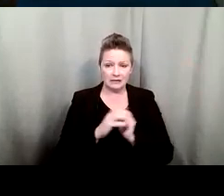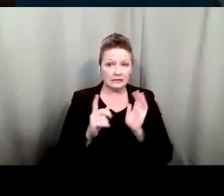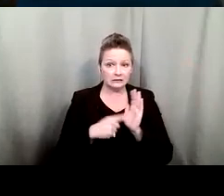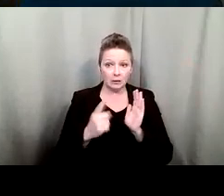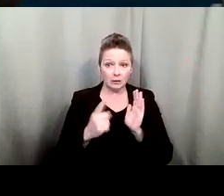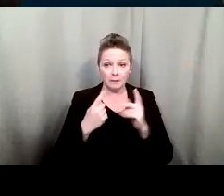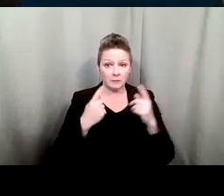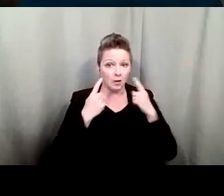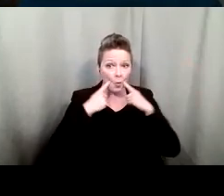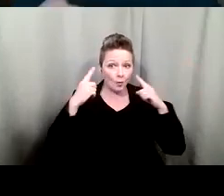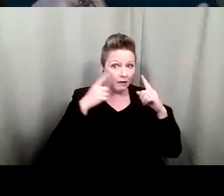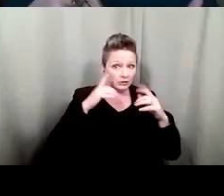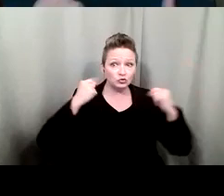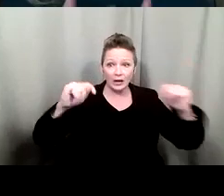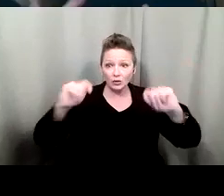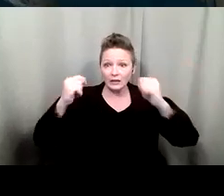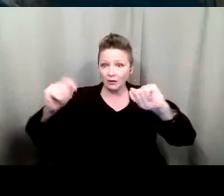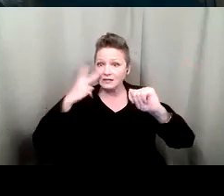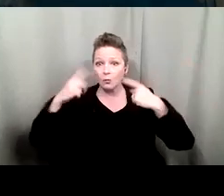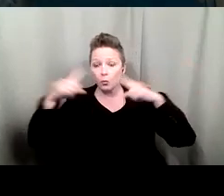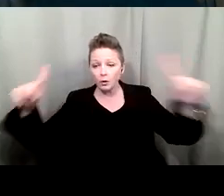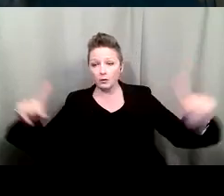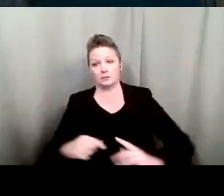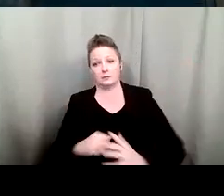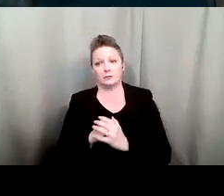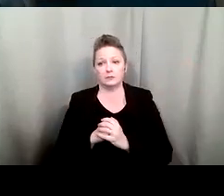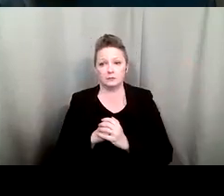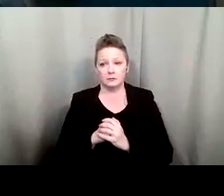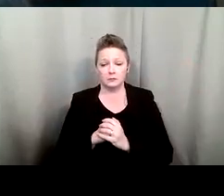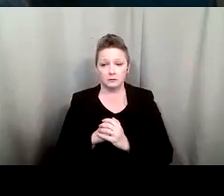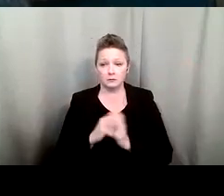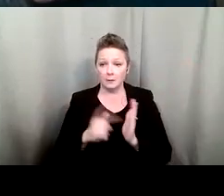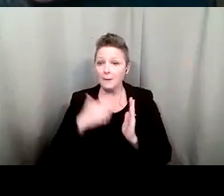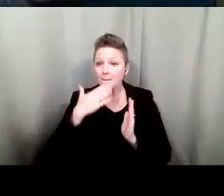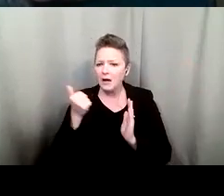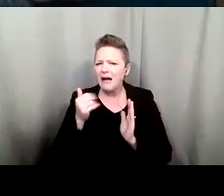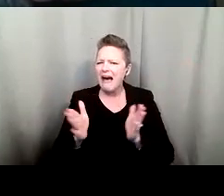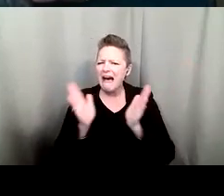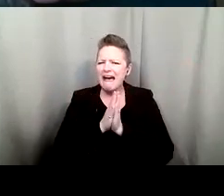miss sometimes best idea maybe to ask the person how do you want to